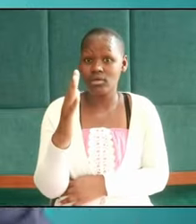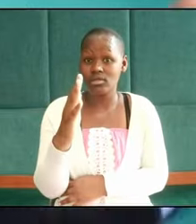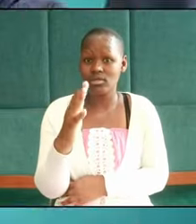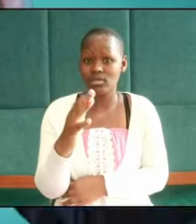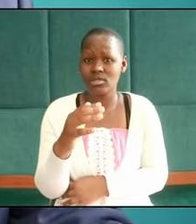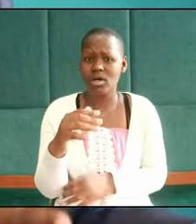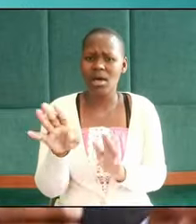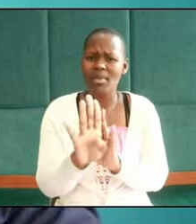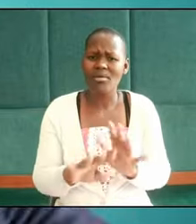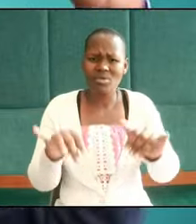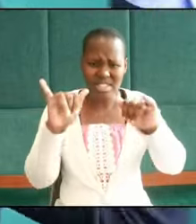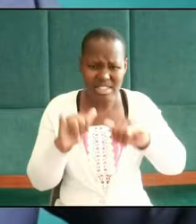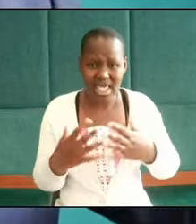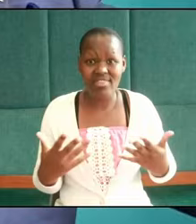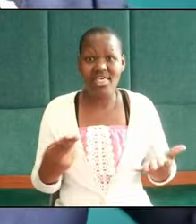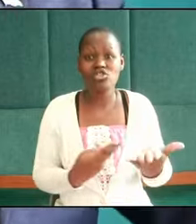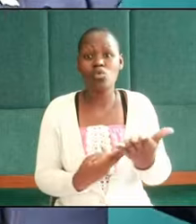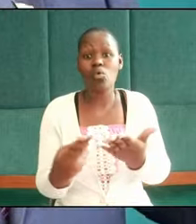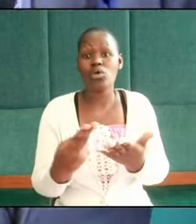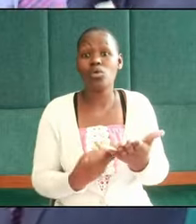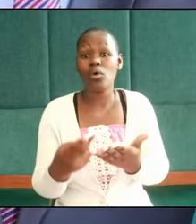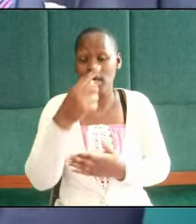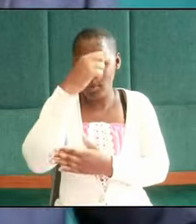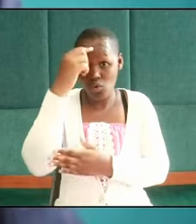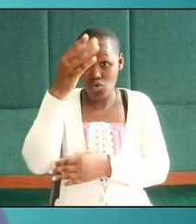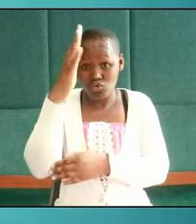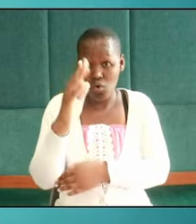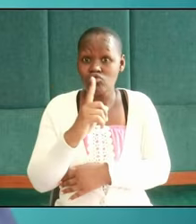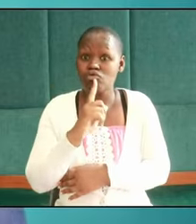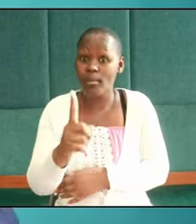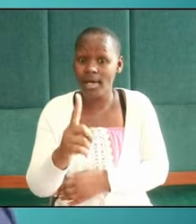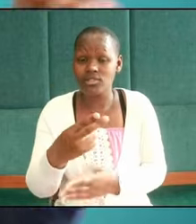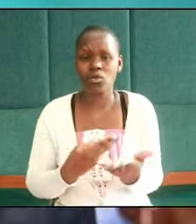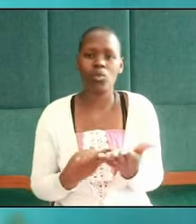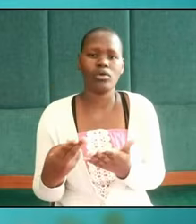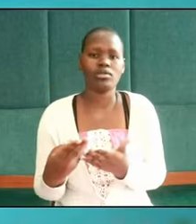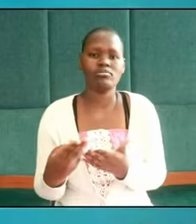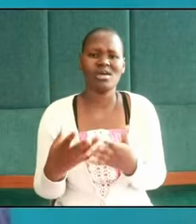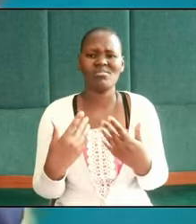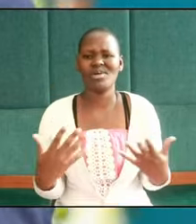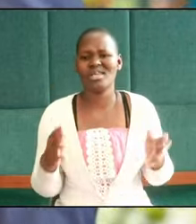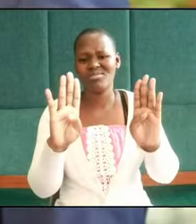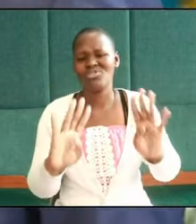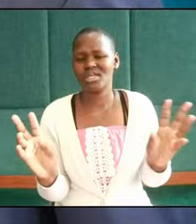that are holy are holy because God commands that they are holy it doesn't matter